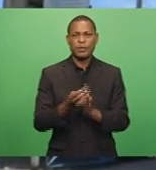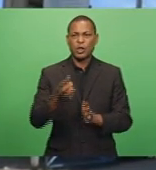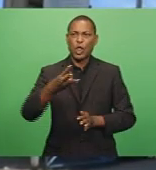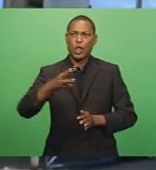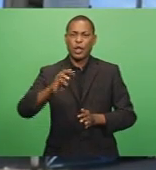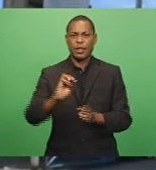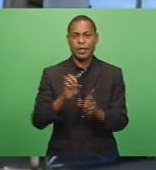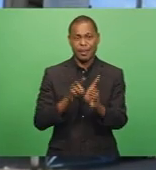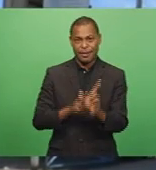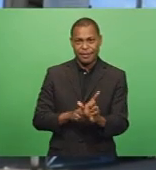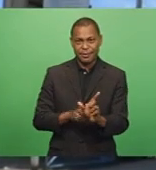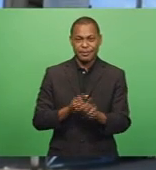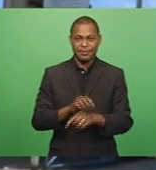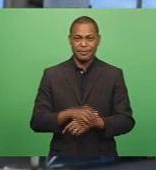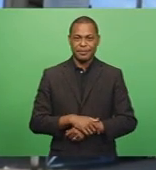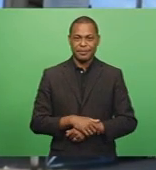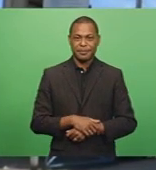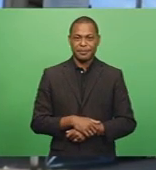years.